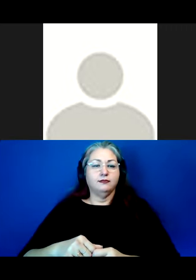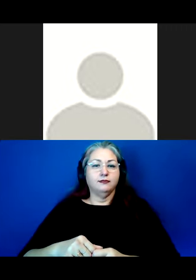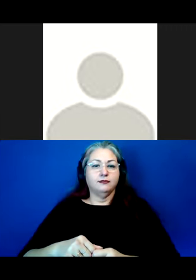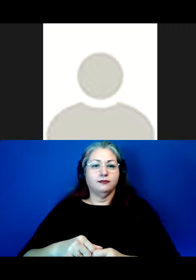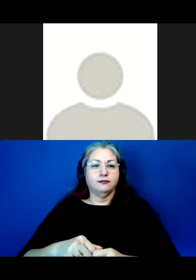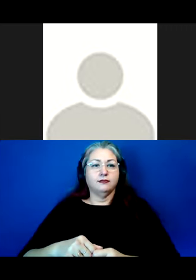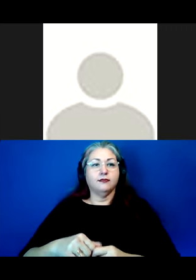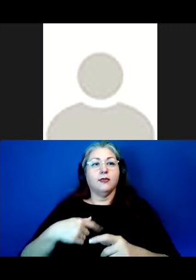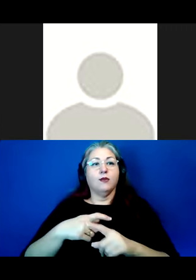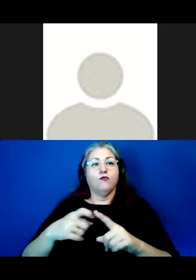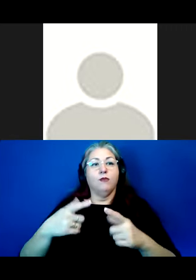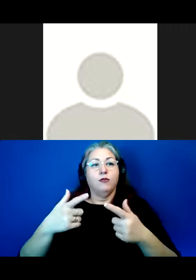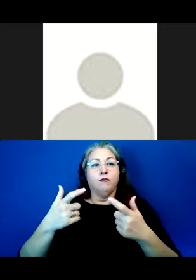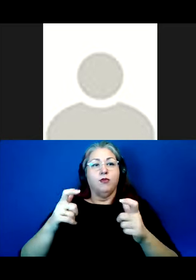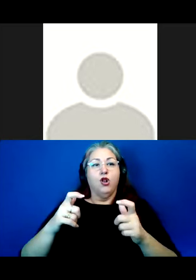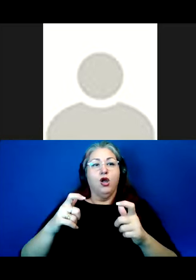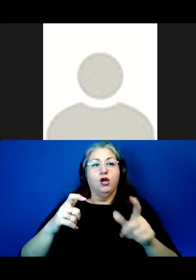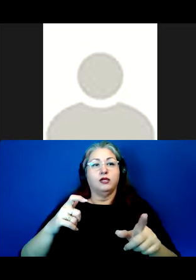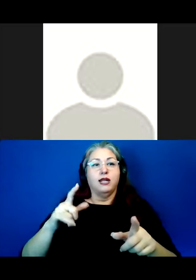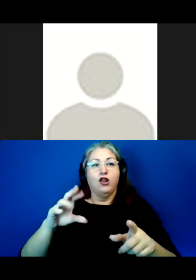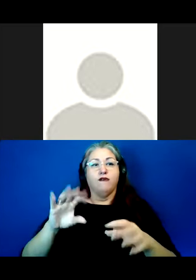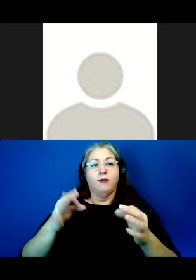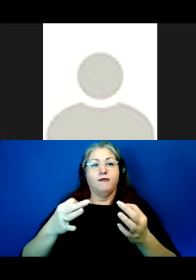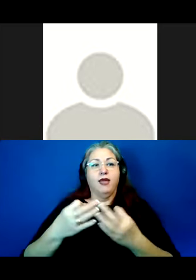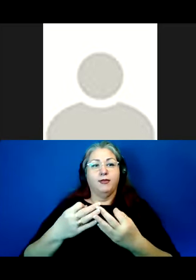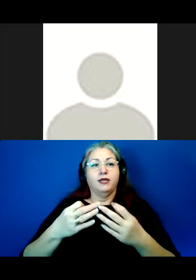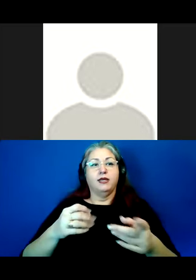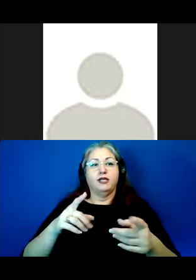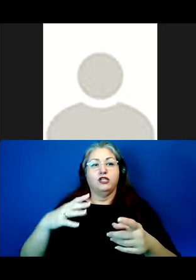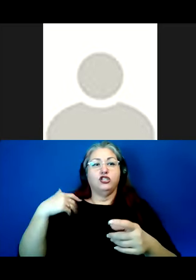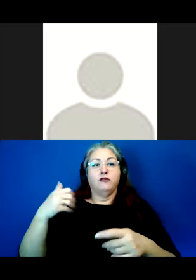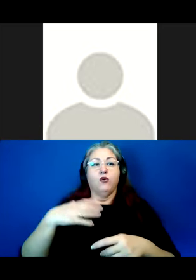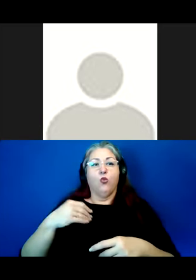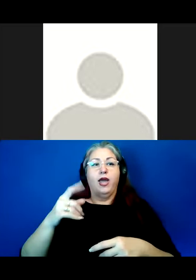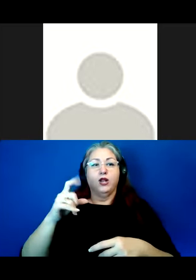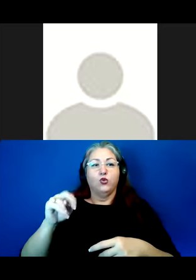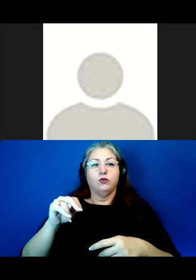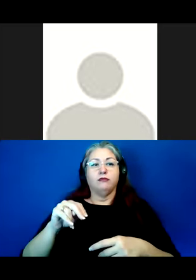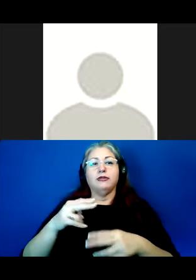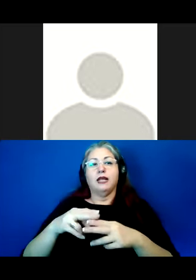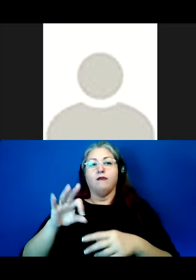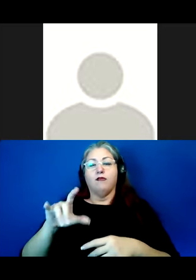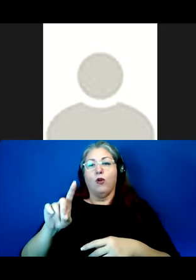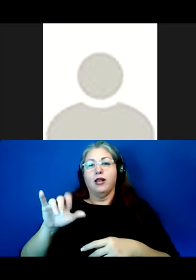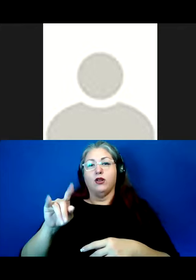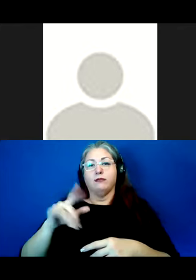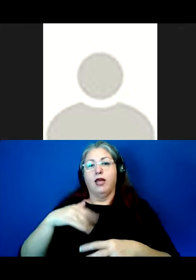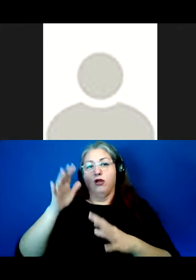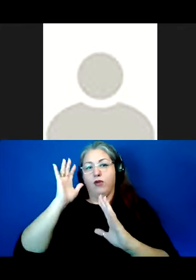I come from the large Leonard family, and the late Akima Wapimongwa, Chief Whiteloon, also known as Floyd Leonard, was my grandfather.